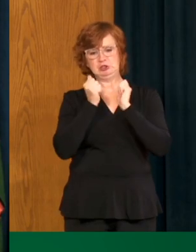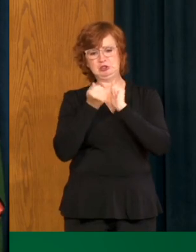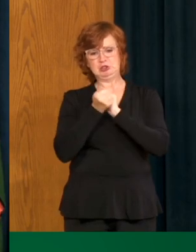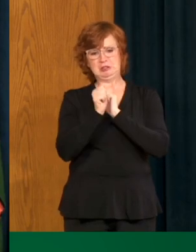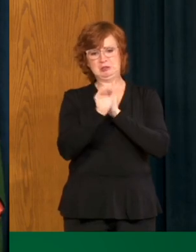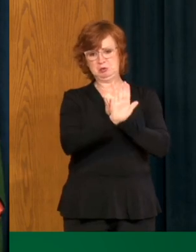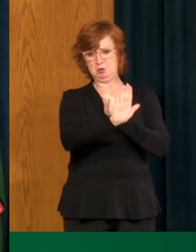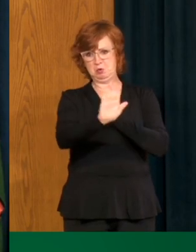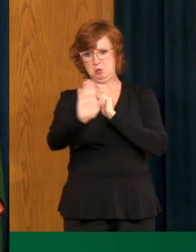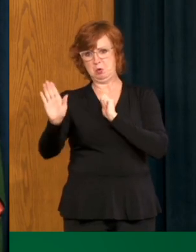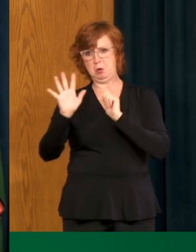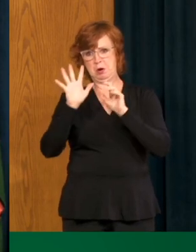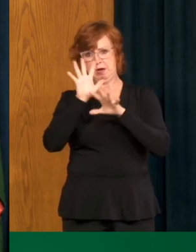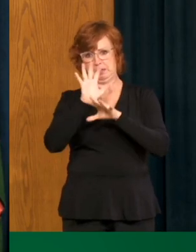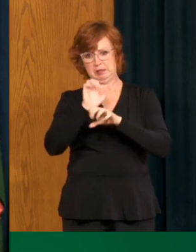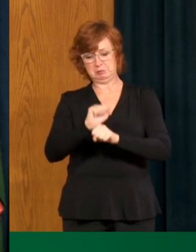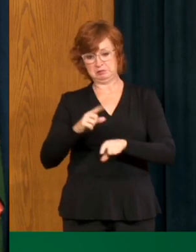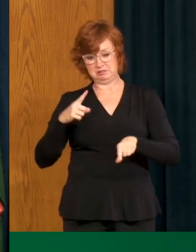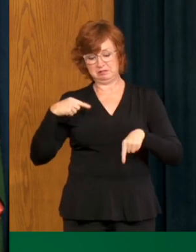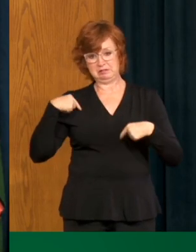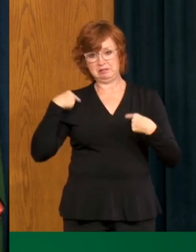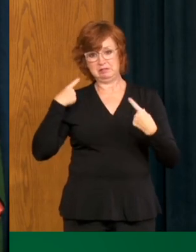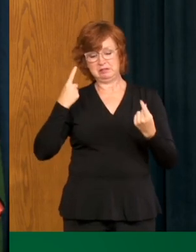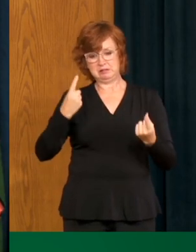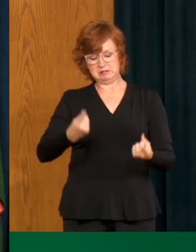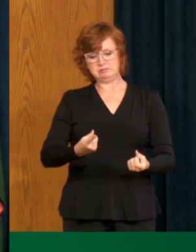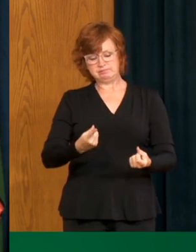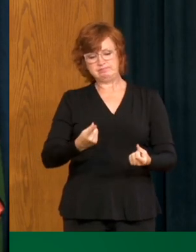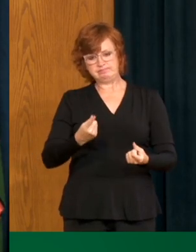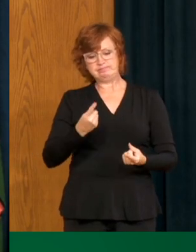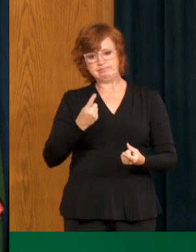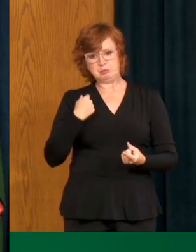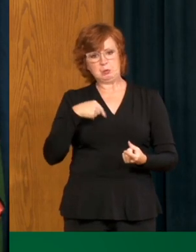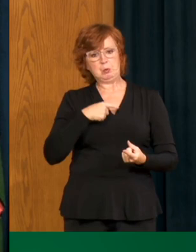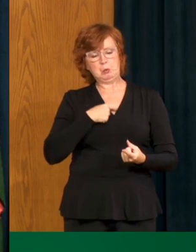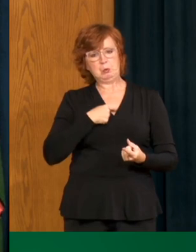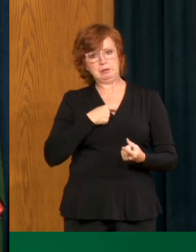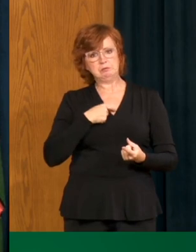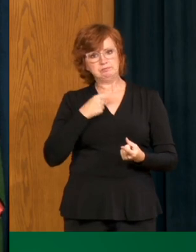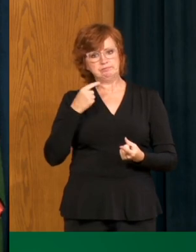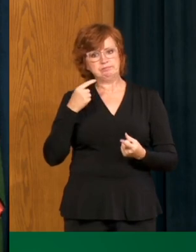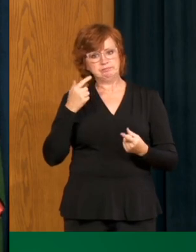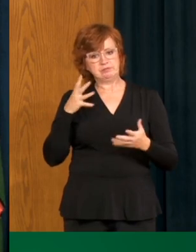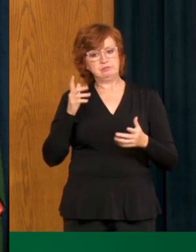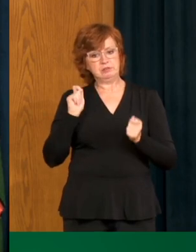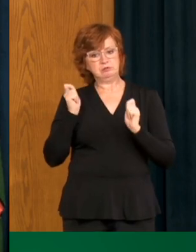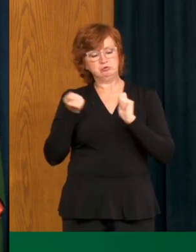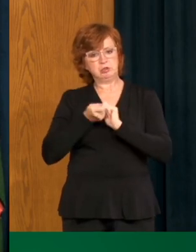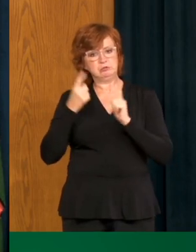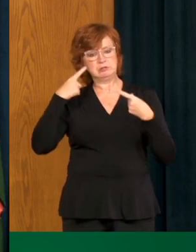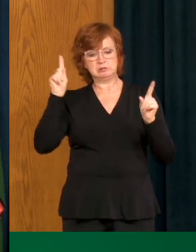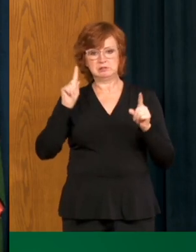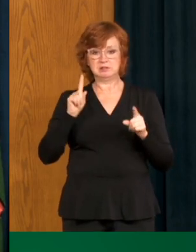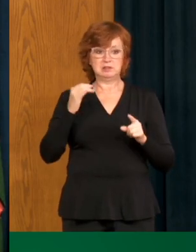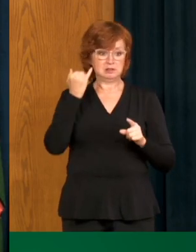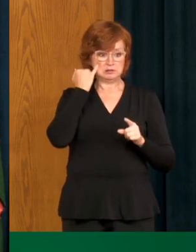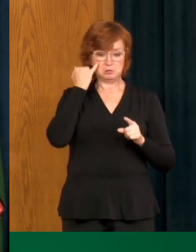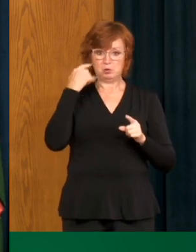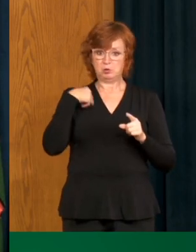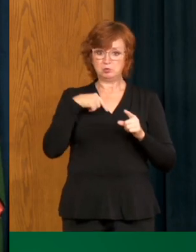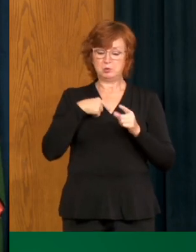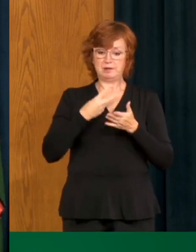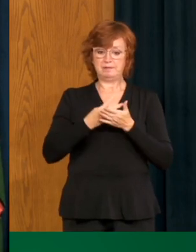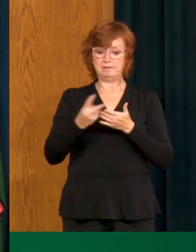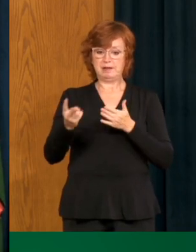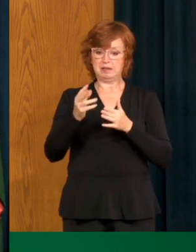You all need to as well. If you don't, many will get sick in your community. Some will get very sick. Some will